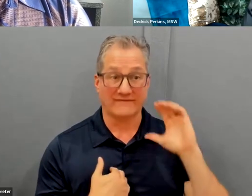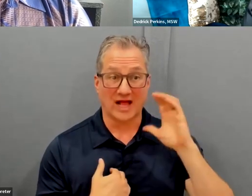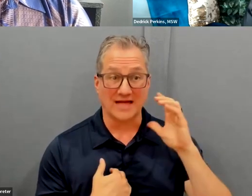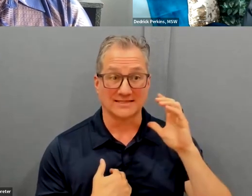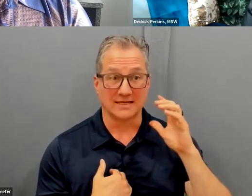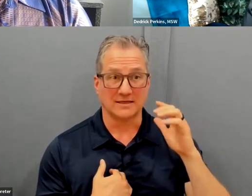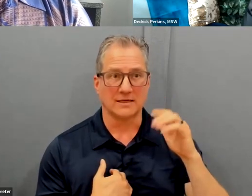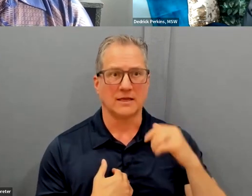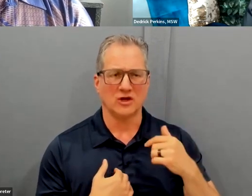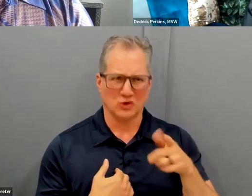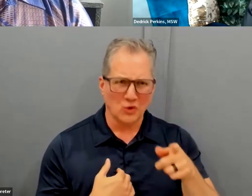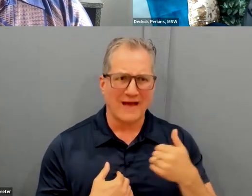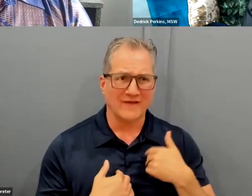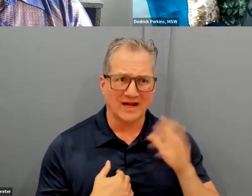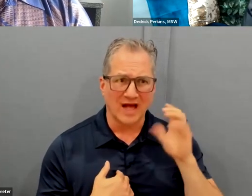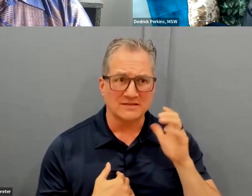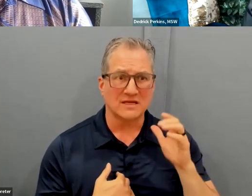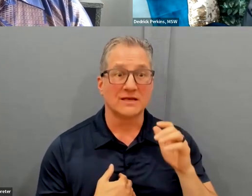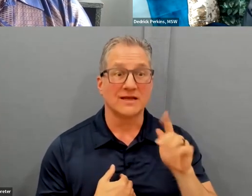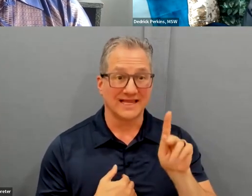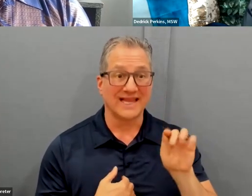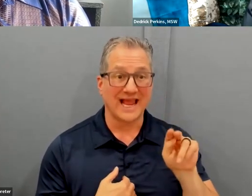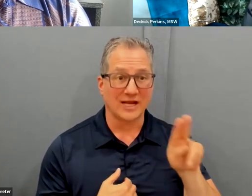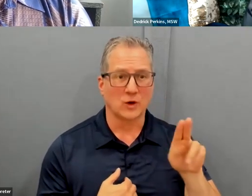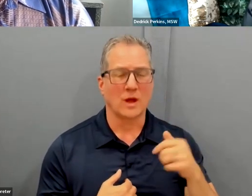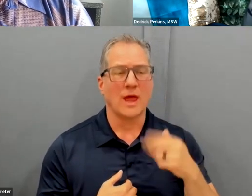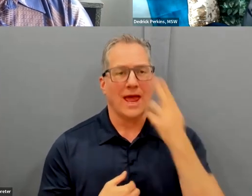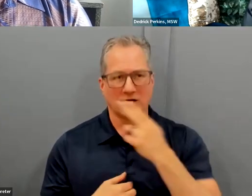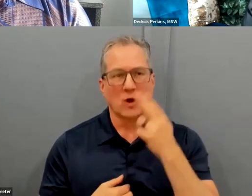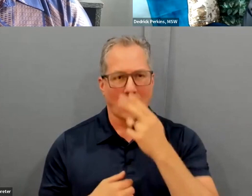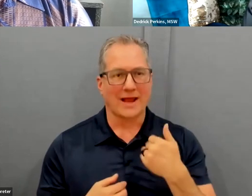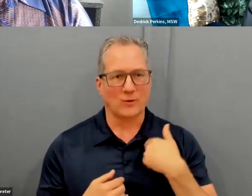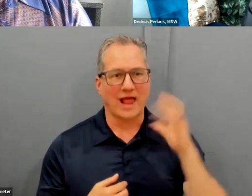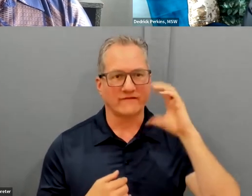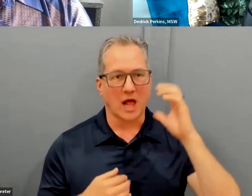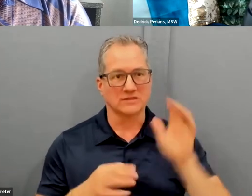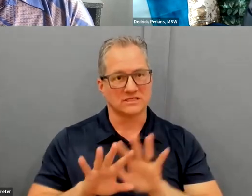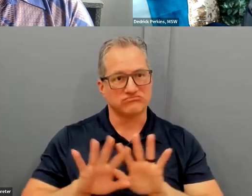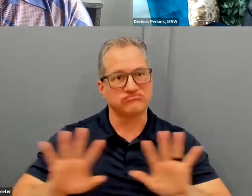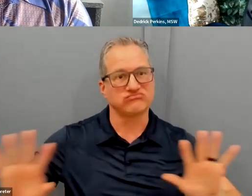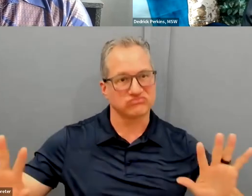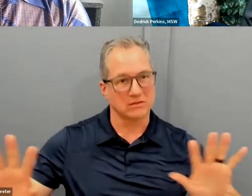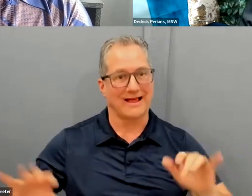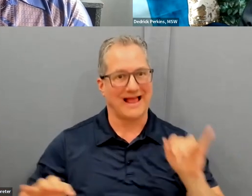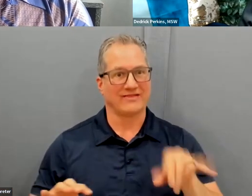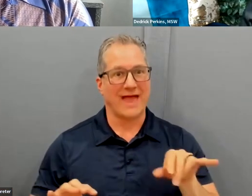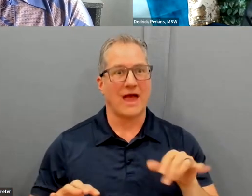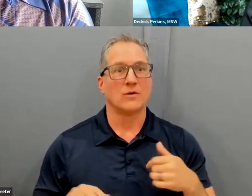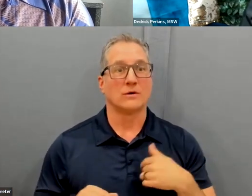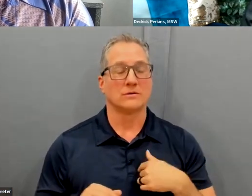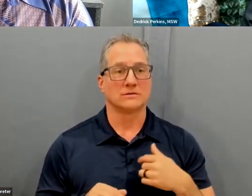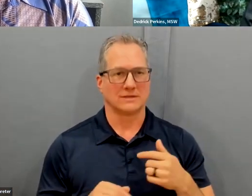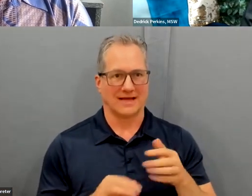And he goes, you got cousin. And then Keanu goes, I'm Hawaiian. We got cousins. And then he explained the first time we met,